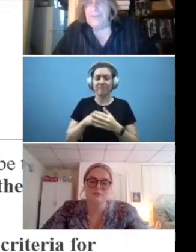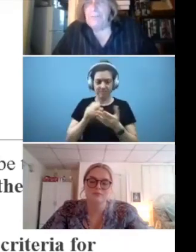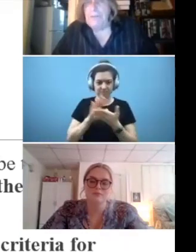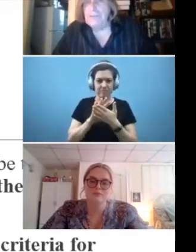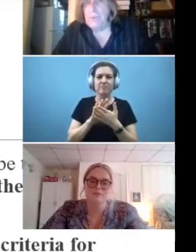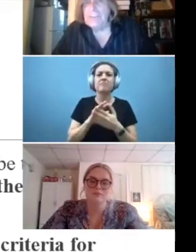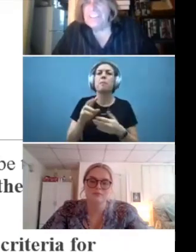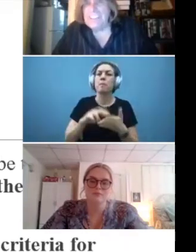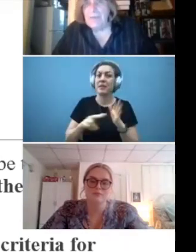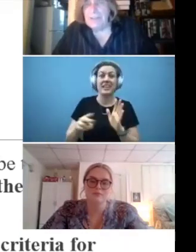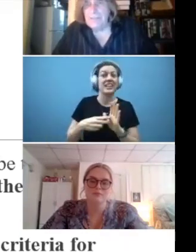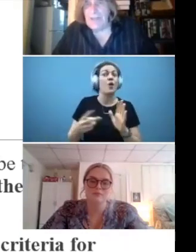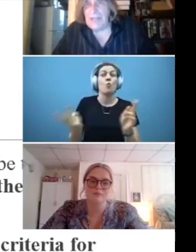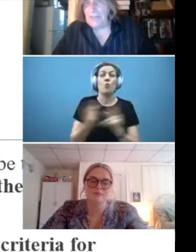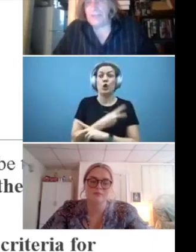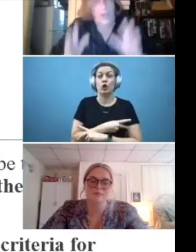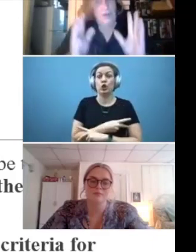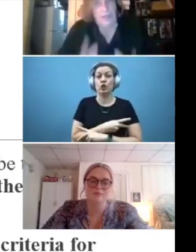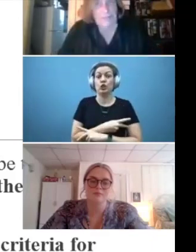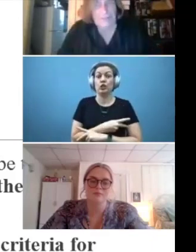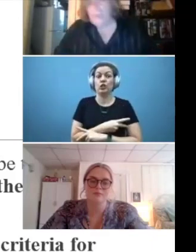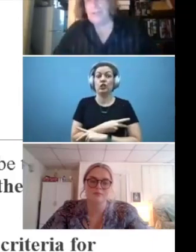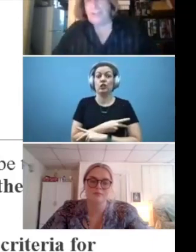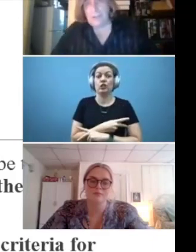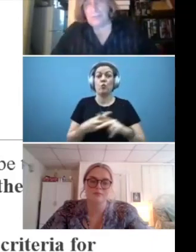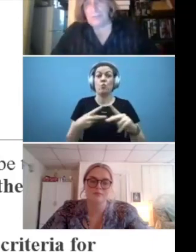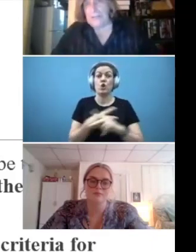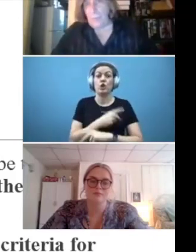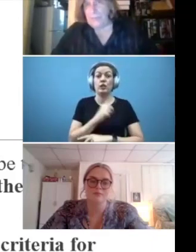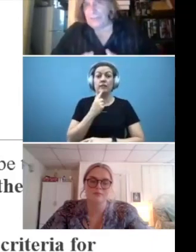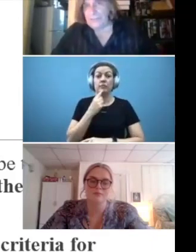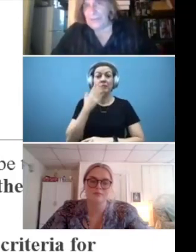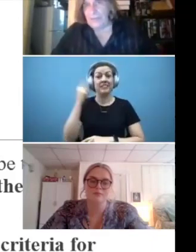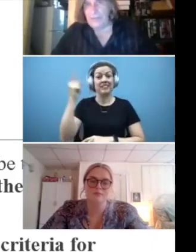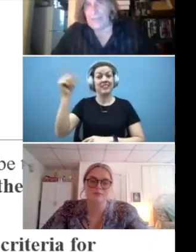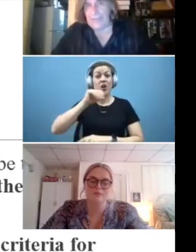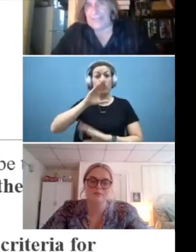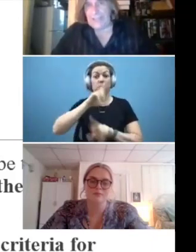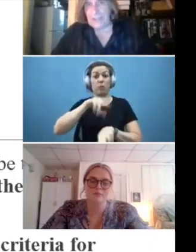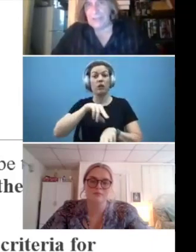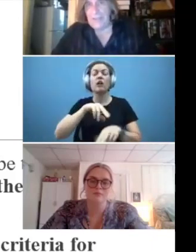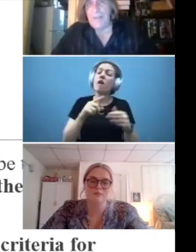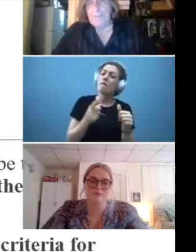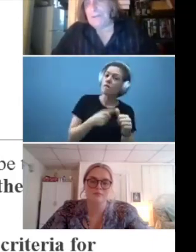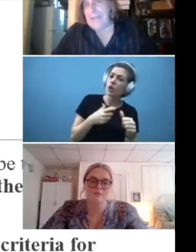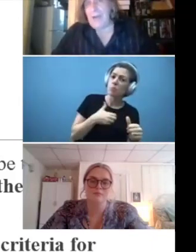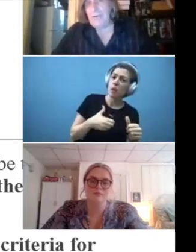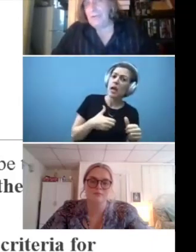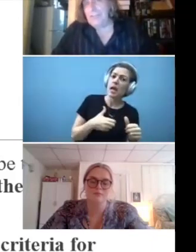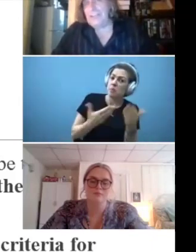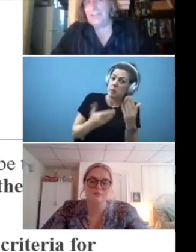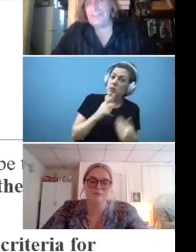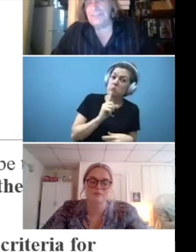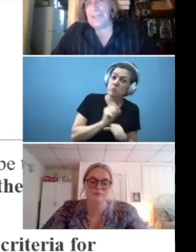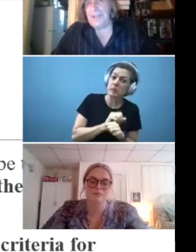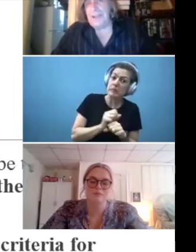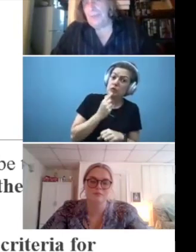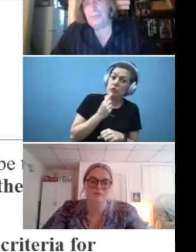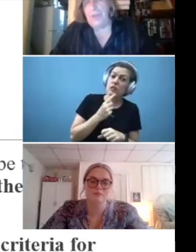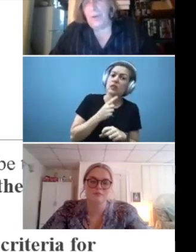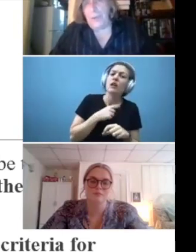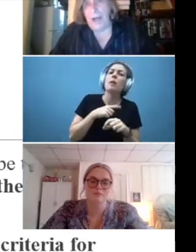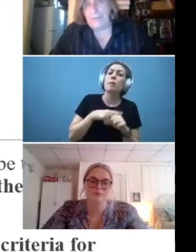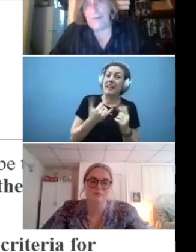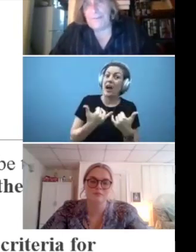fish. It is a much more serious violation. Not that the original complaint wasn't a serious violation, but now you're essentially saying,